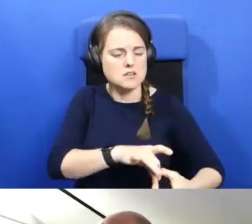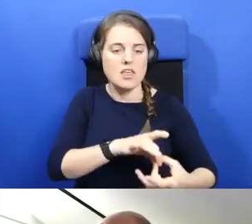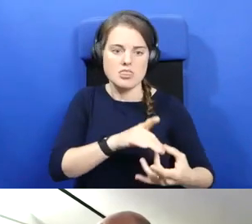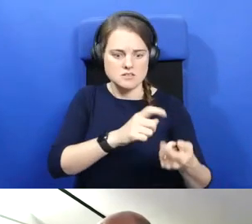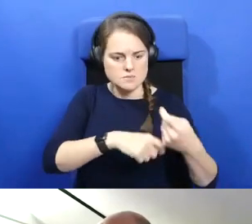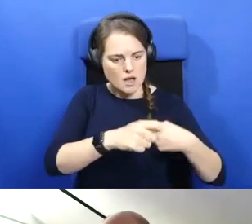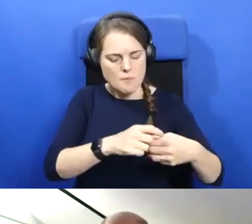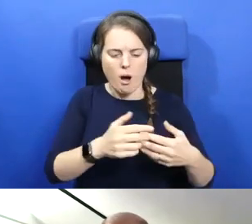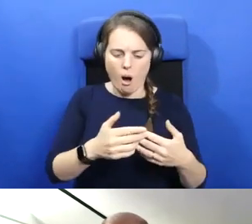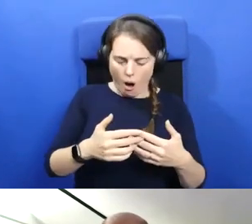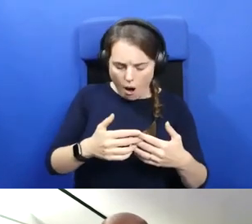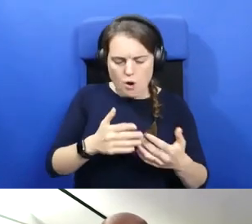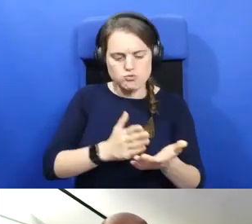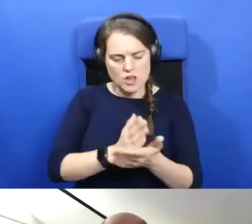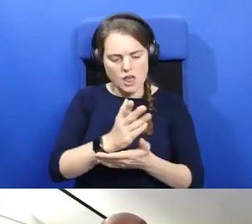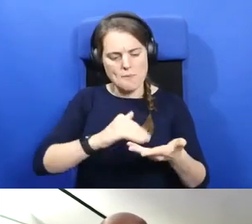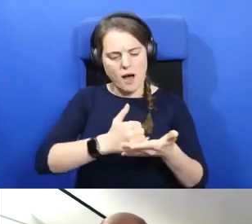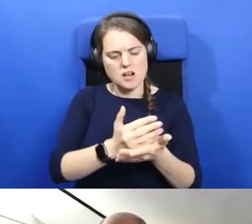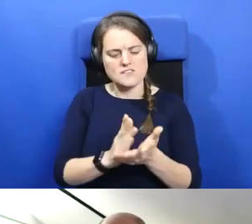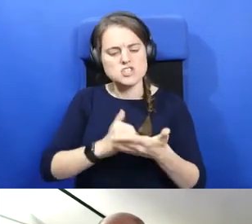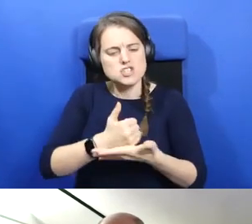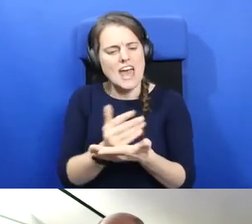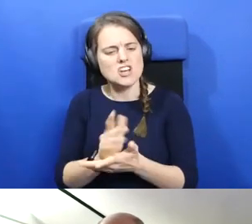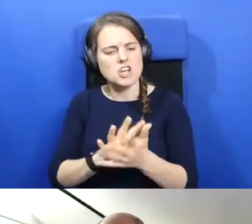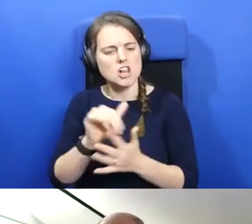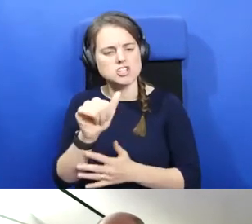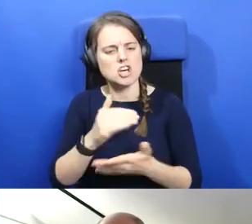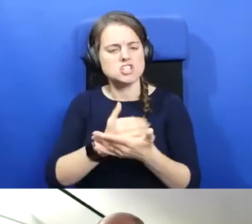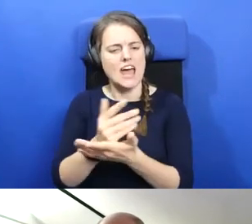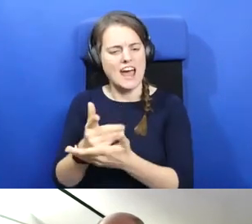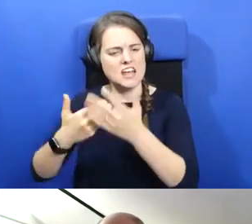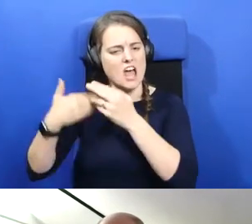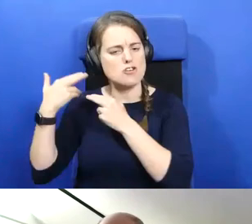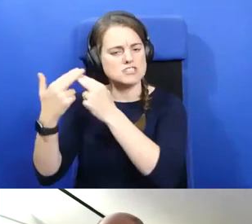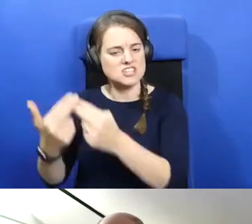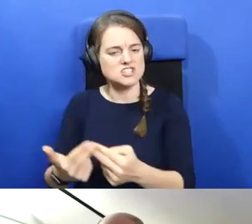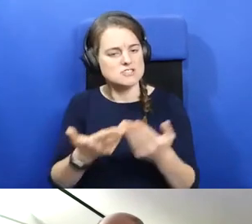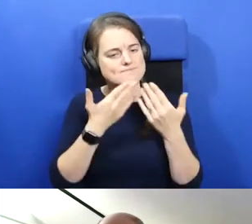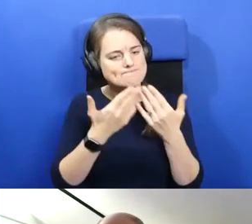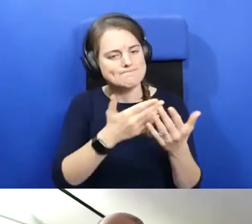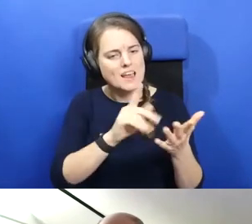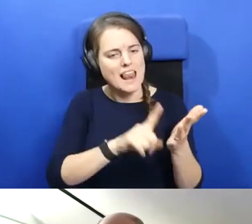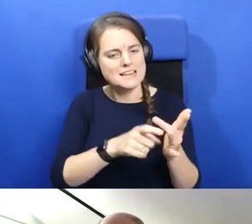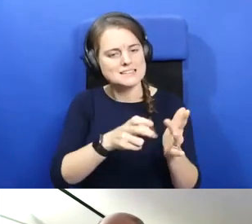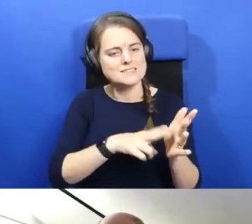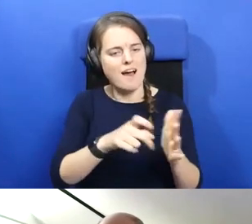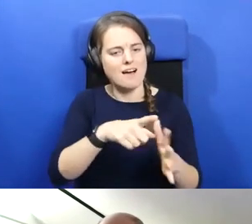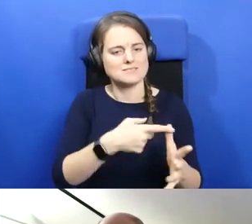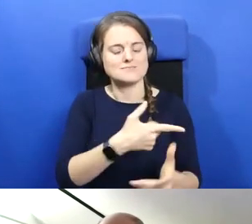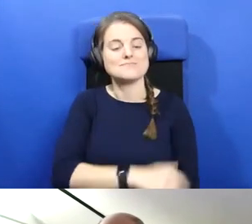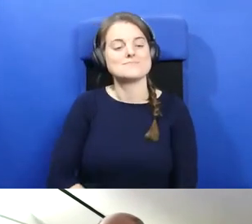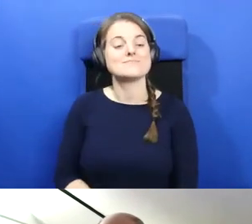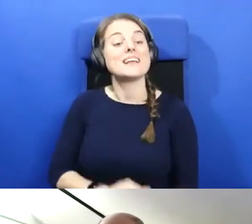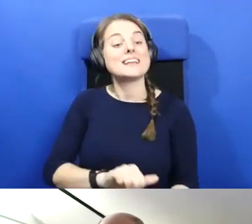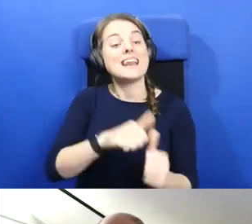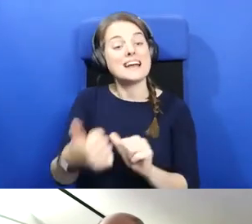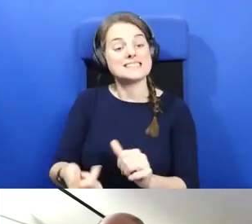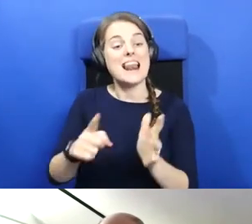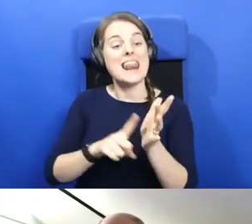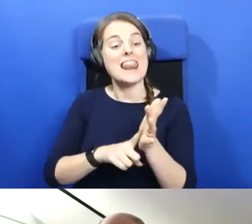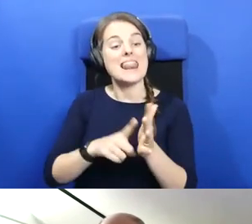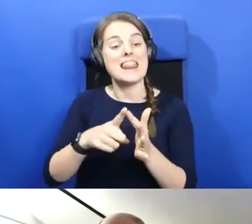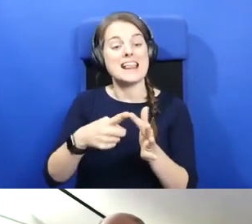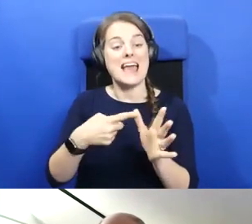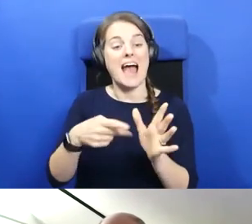of a shared culture and a shared heritage. So, thank you very much, Linda. And now, Leanne Briggs. Leanne is the